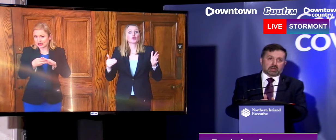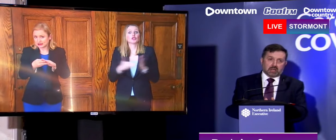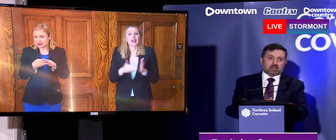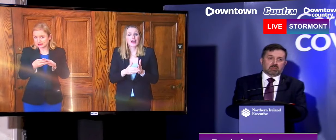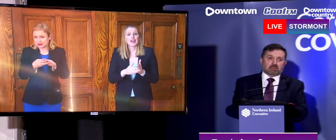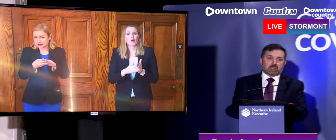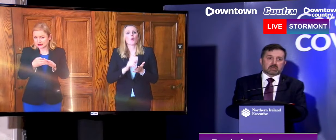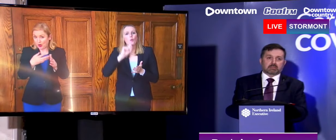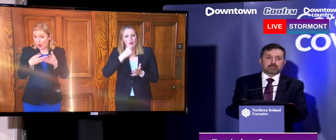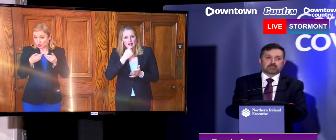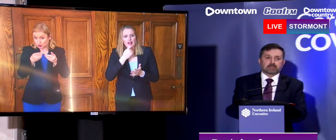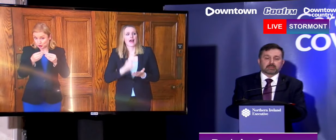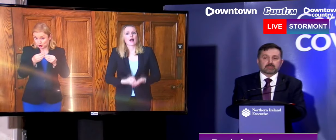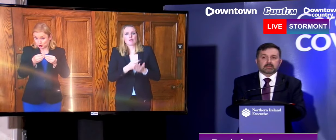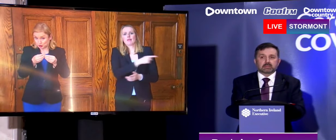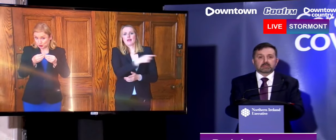workload in the next couple of weeks.